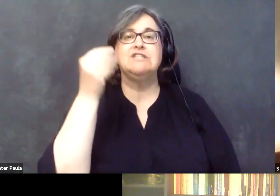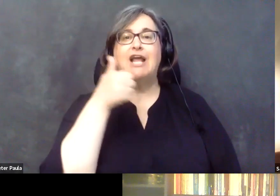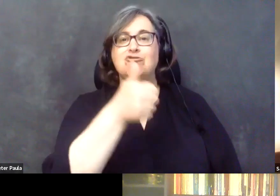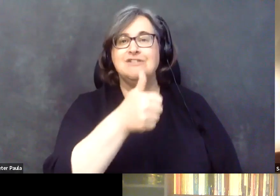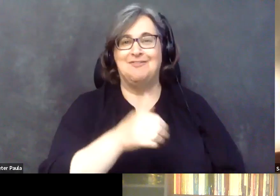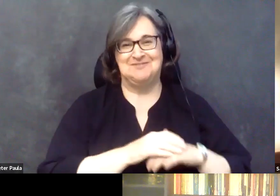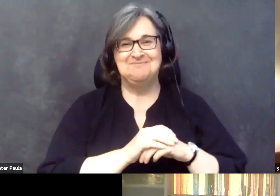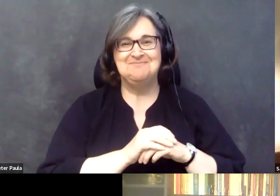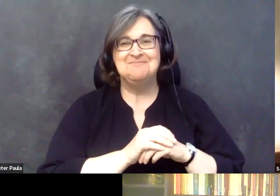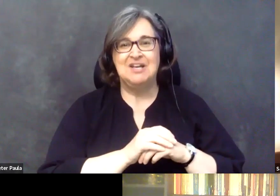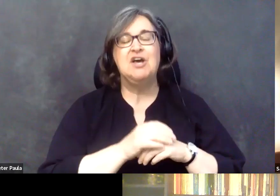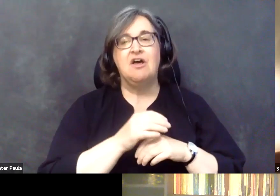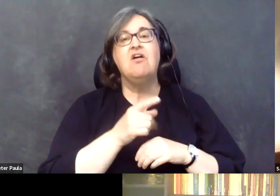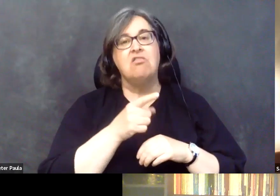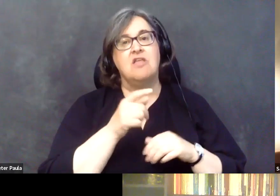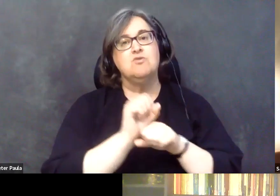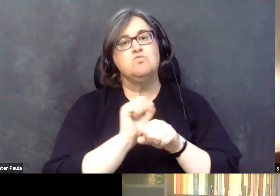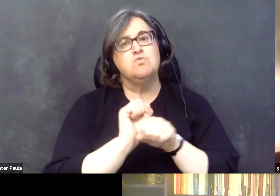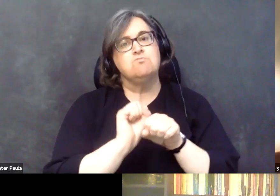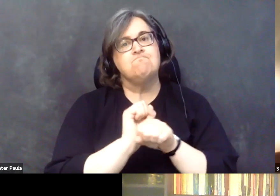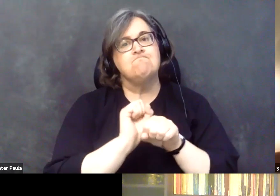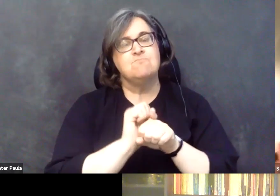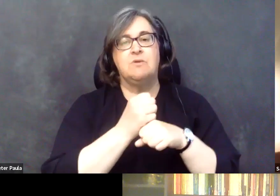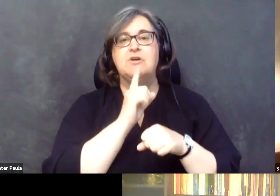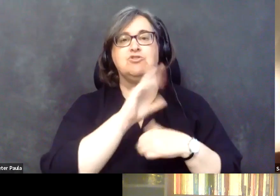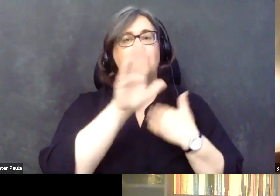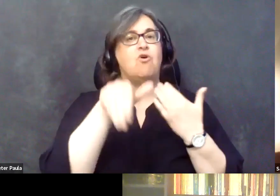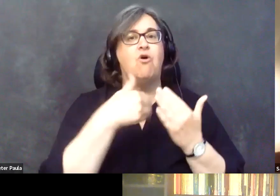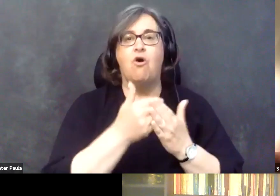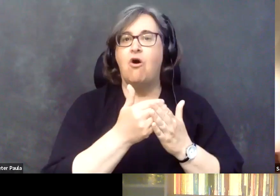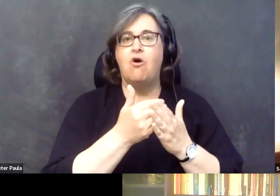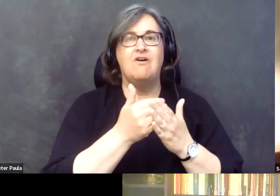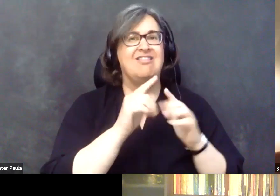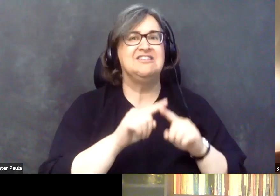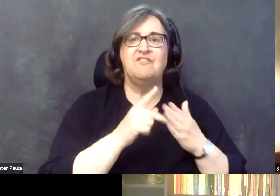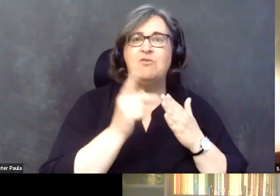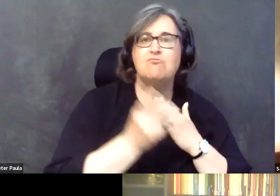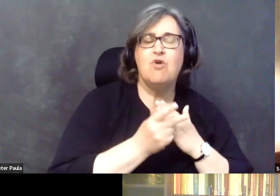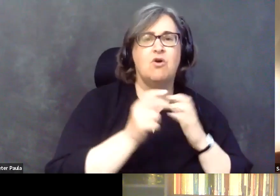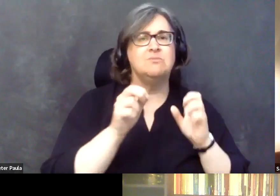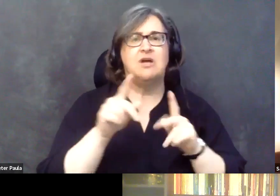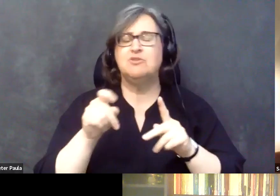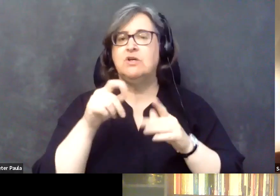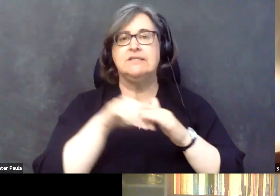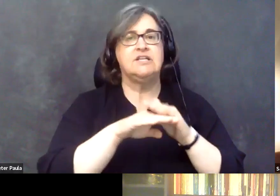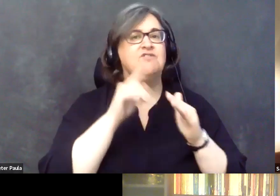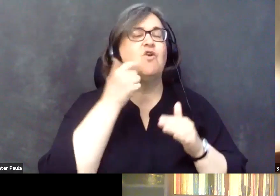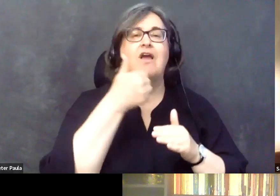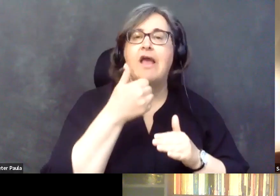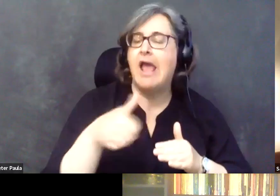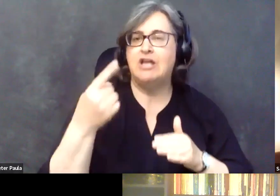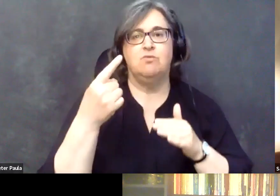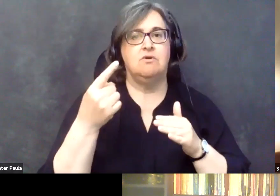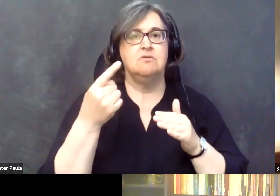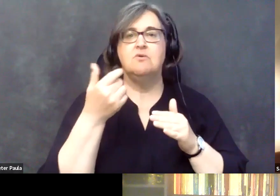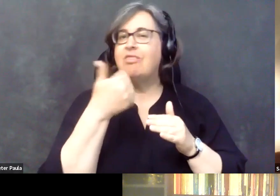really hard to make sure that all of those opportunities are also accessible to anyone with any sort of disability at any time. And